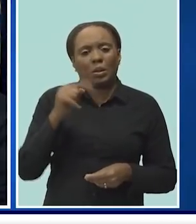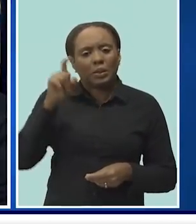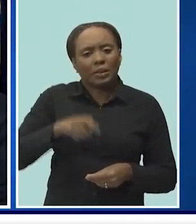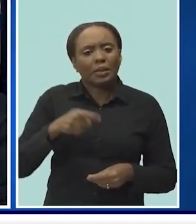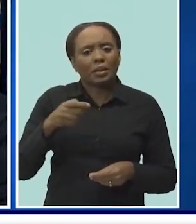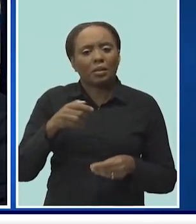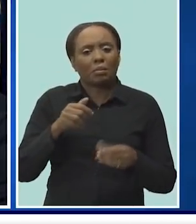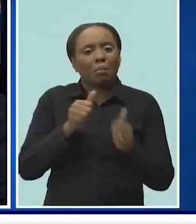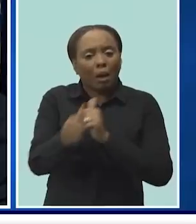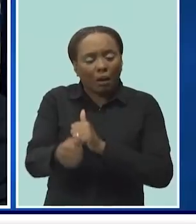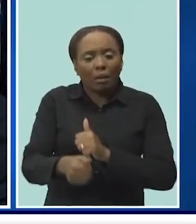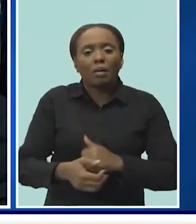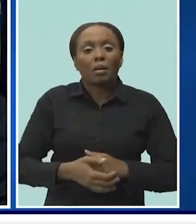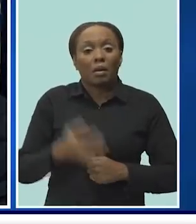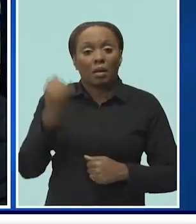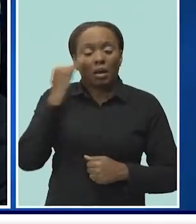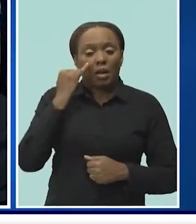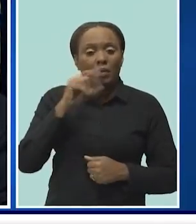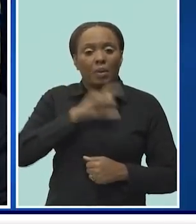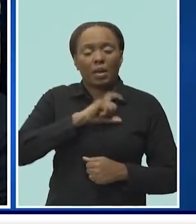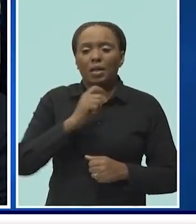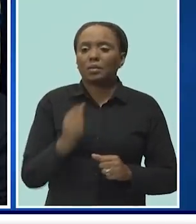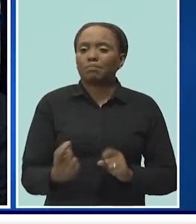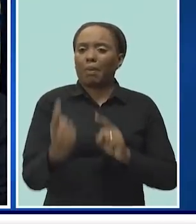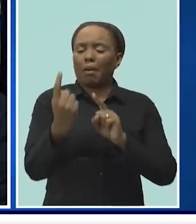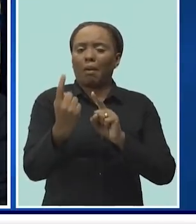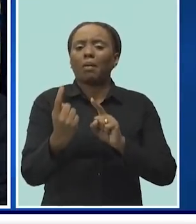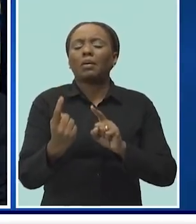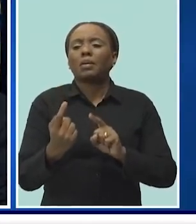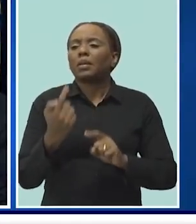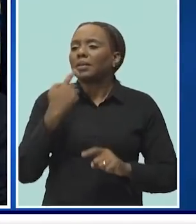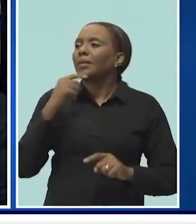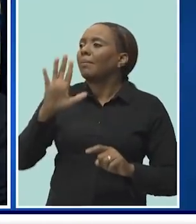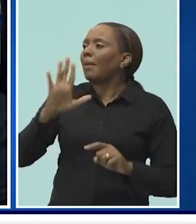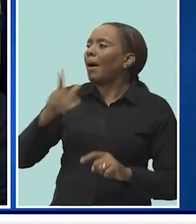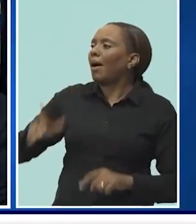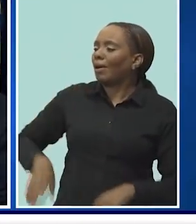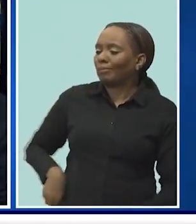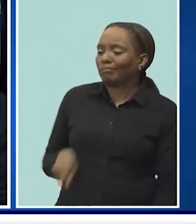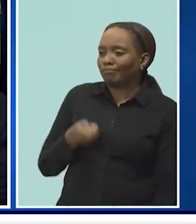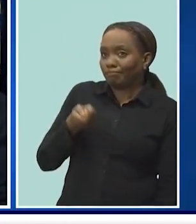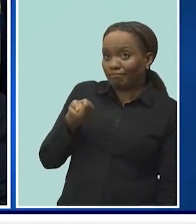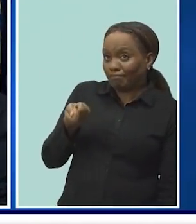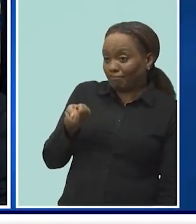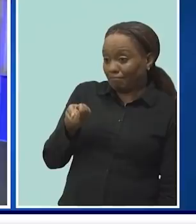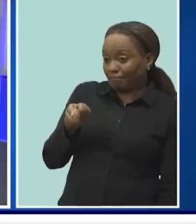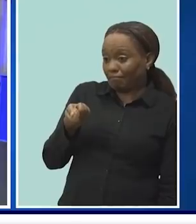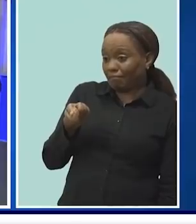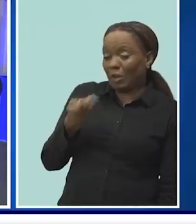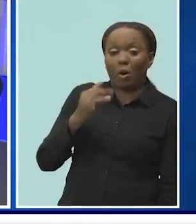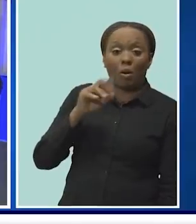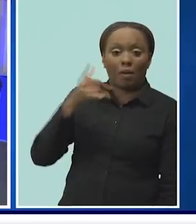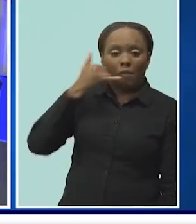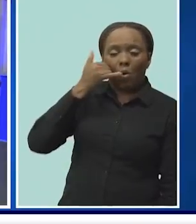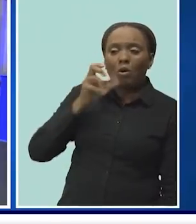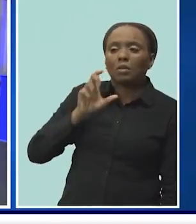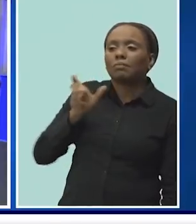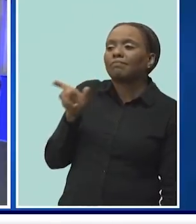encounter with the members of Royal Barbados Police Force, you can simply show them your pass and then you can go on your way.